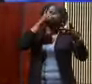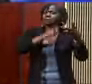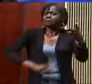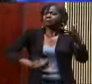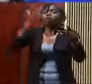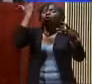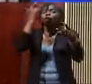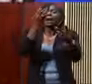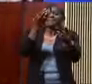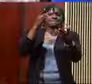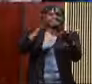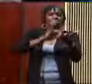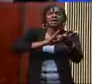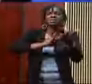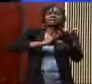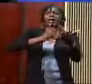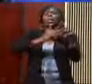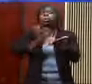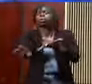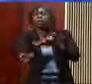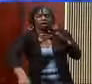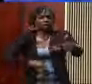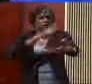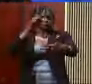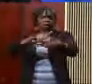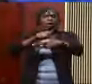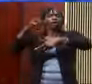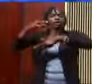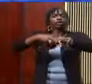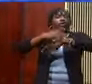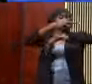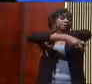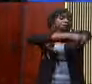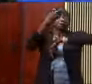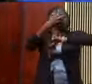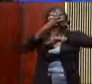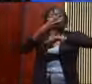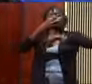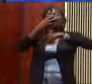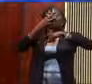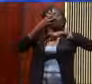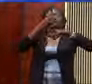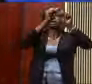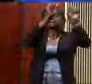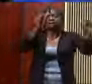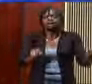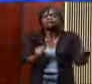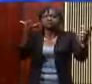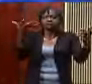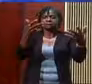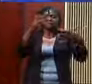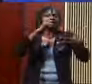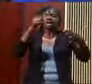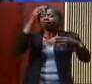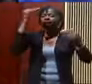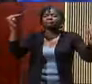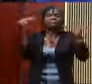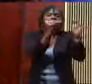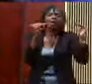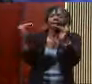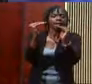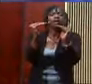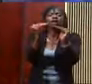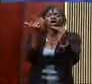apartheid. We catch hell because of the criminality of a justice system that is criminal and downright